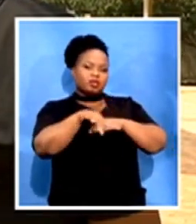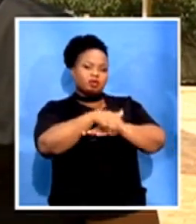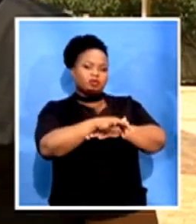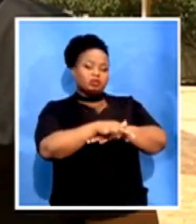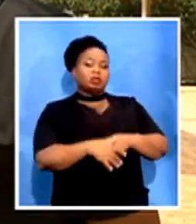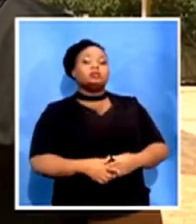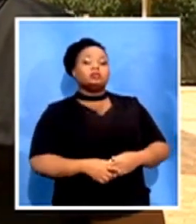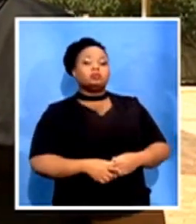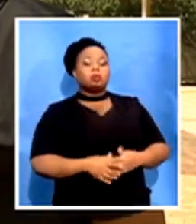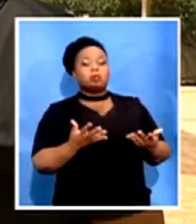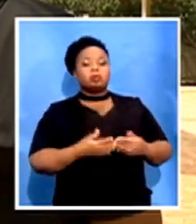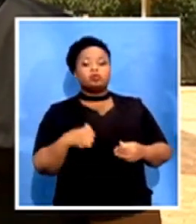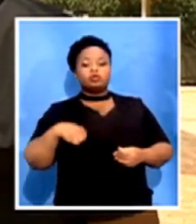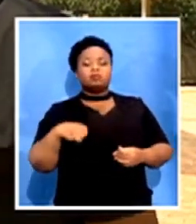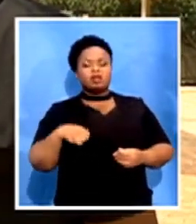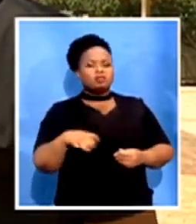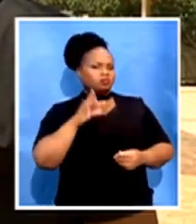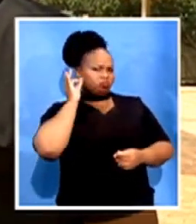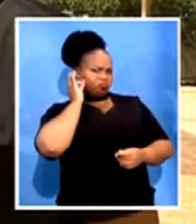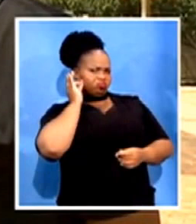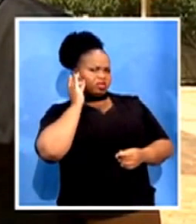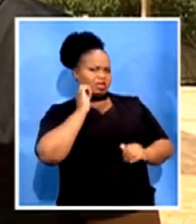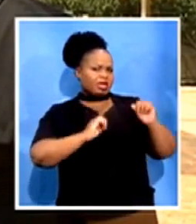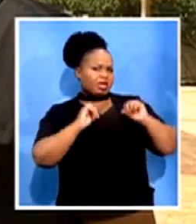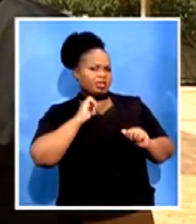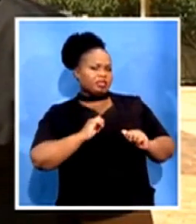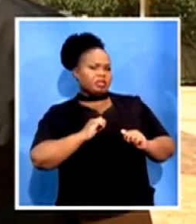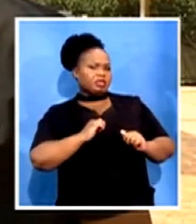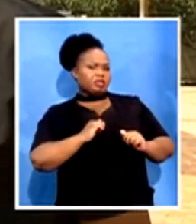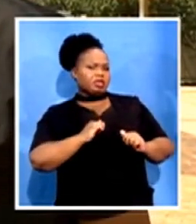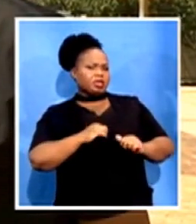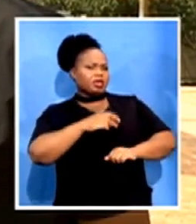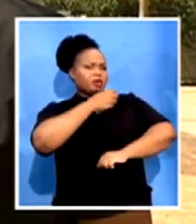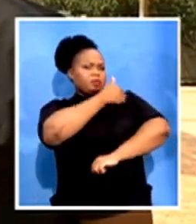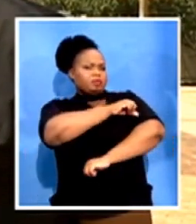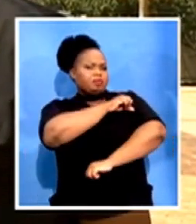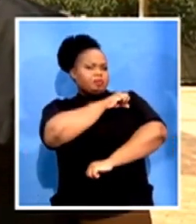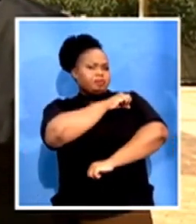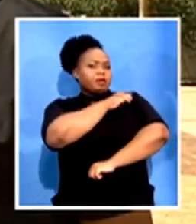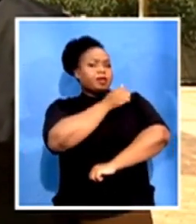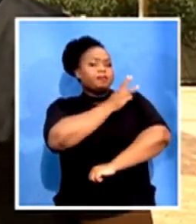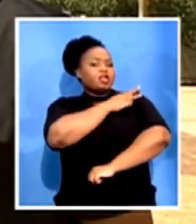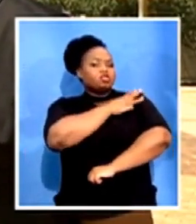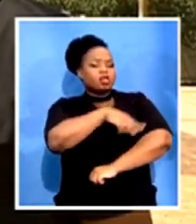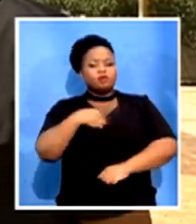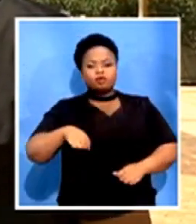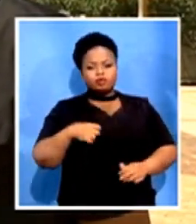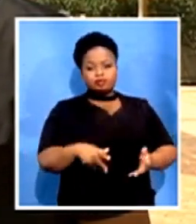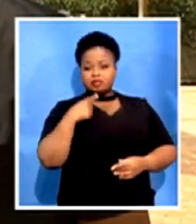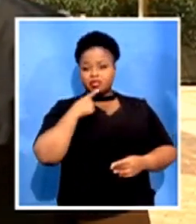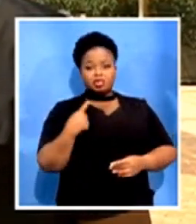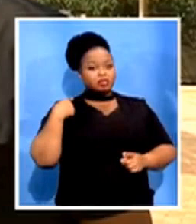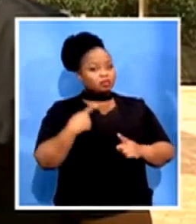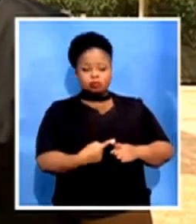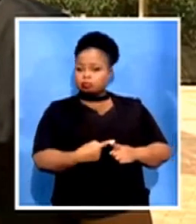we heard the acting municipal manager saying that so far as it goes, they are not quite certain